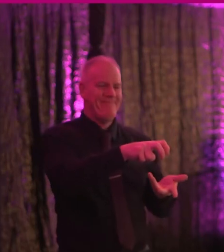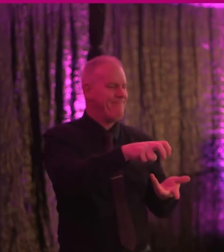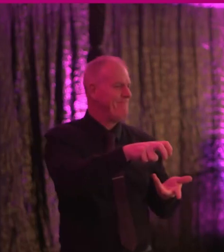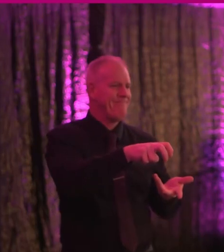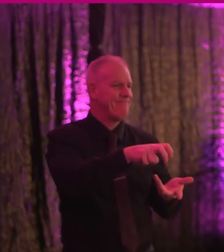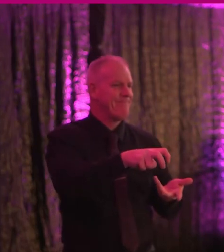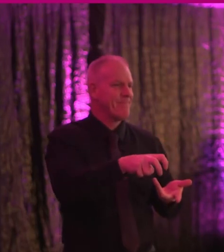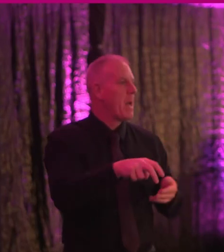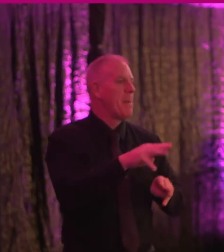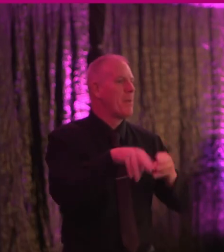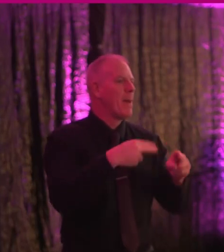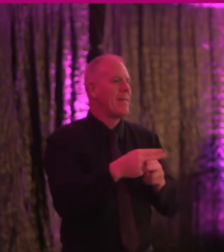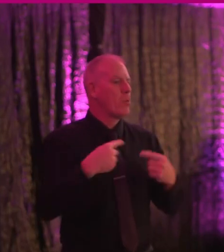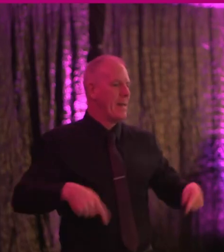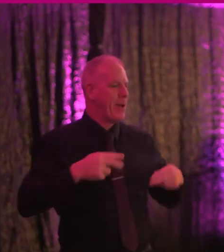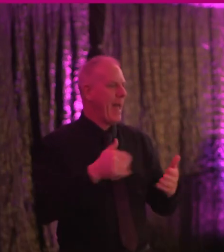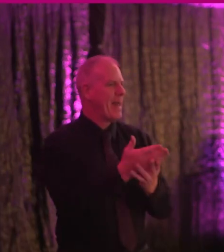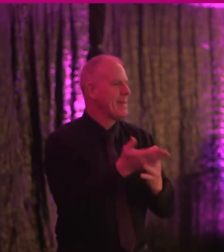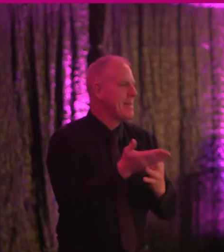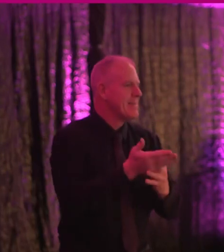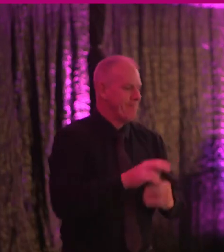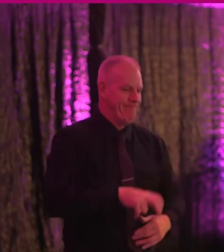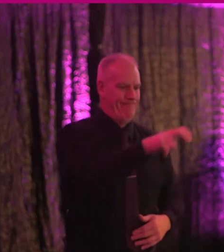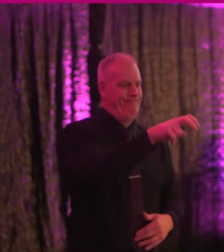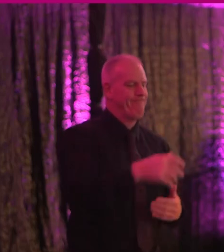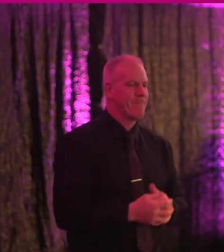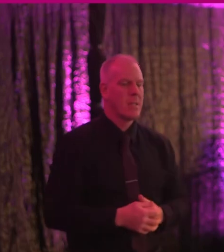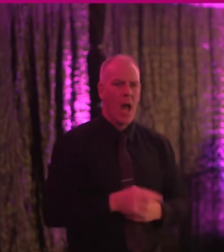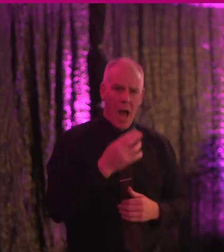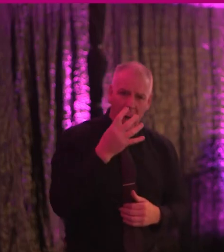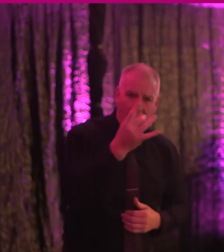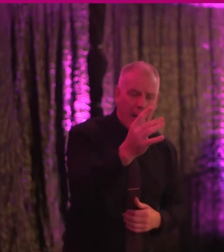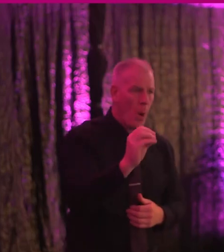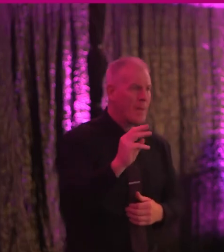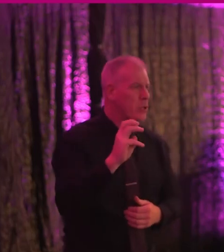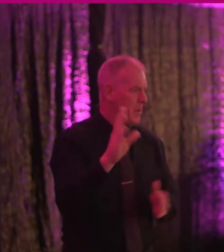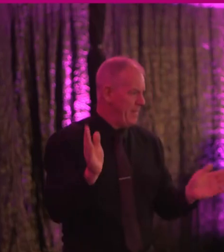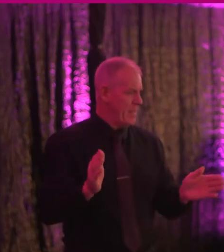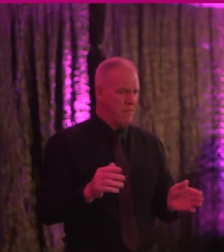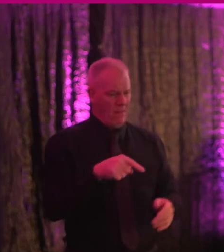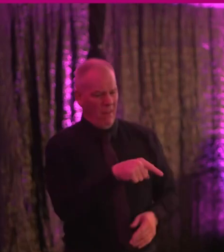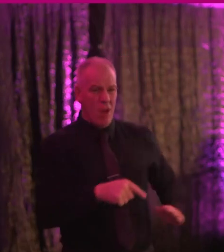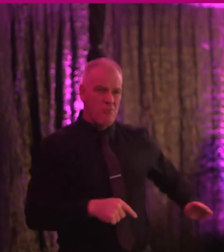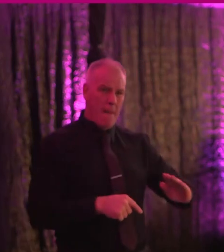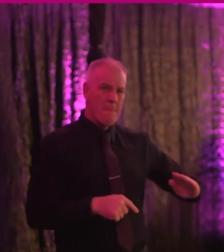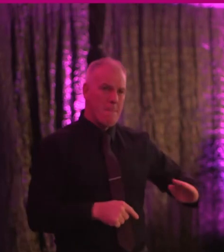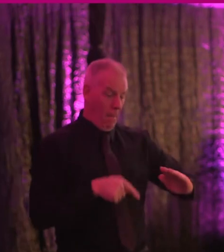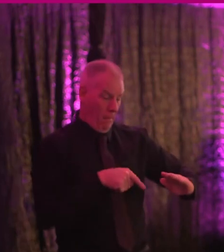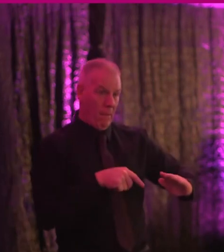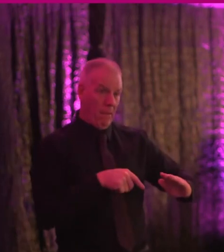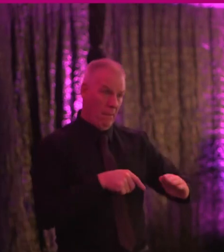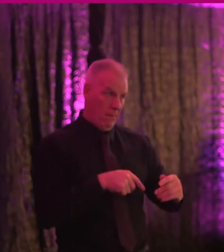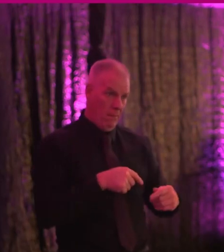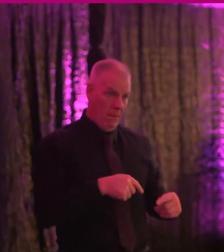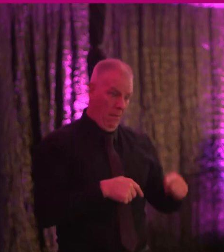only able-bodied people could access. And I always remember asking the OPW, can we just have a little ramp that you could